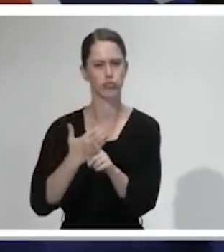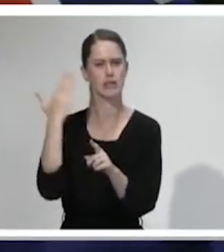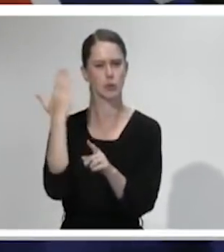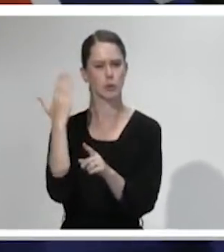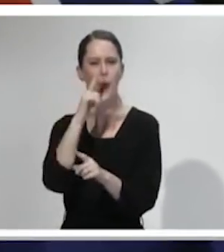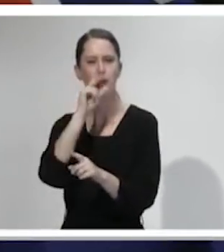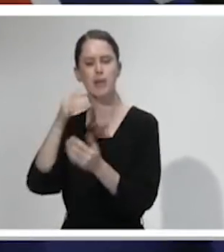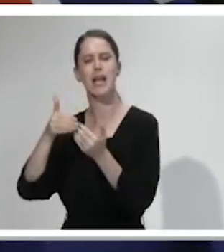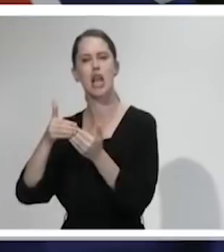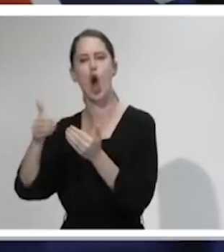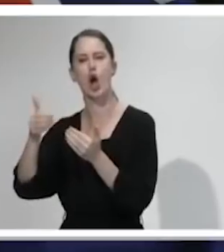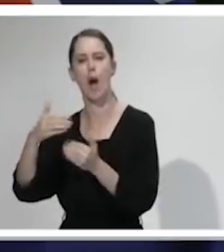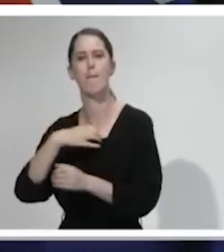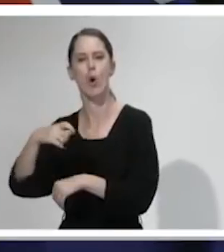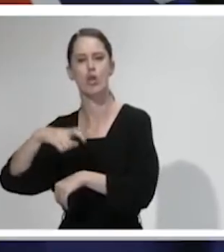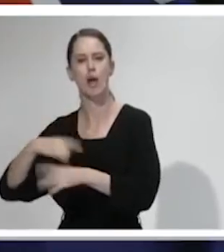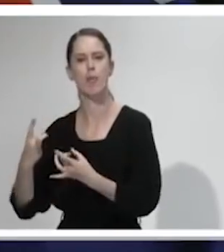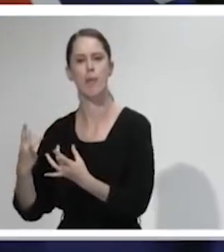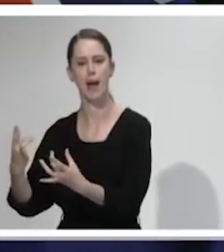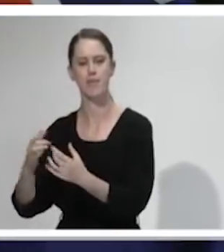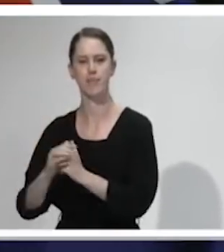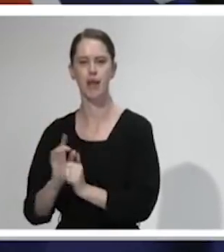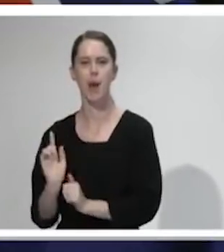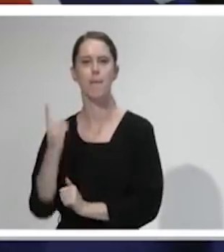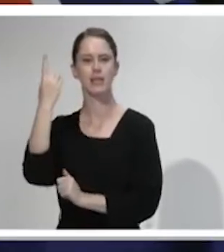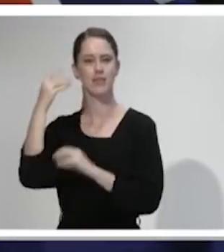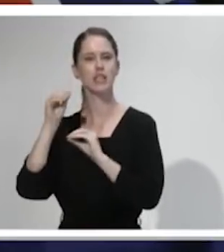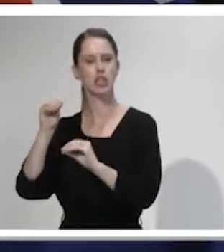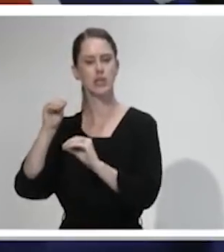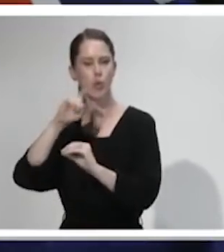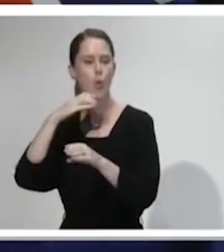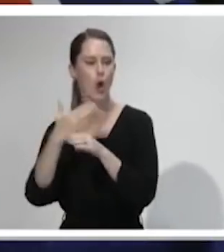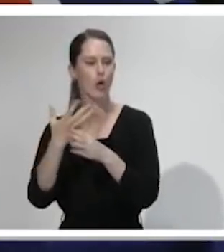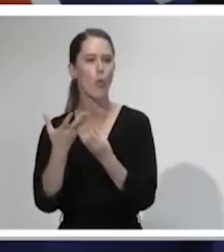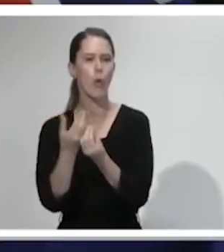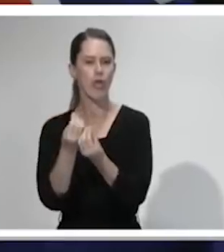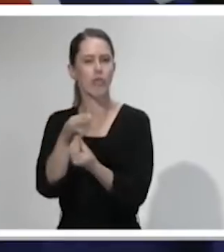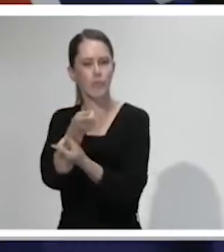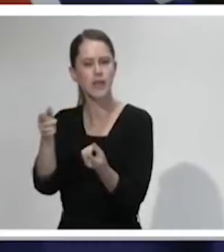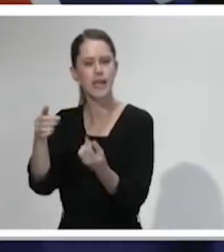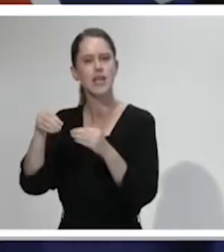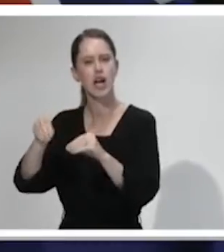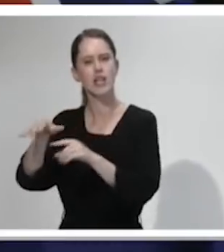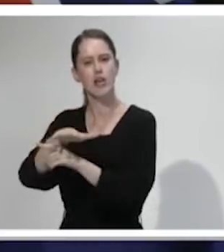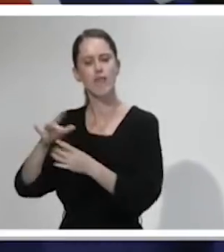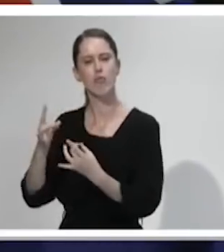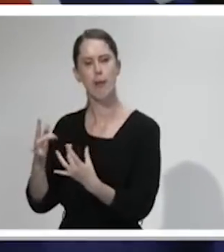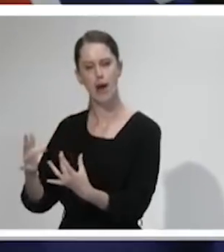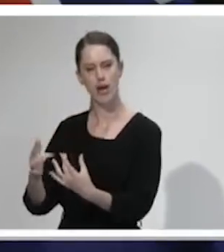centres to be ready. And the Minister of Education will continue to work alongside the education sector in those preparations.